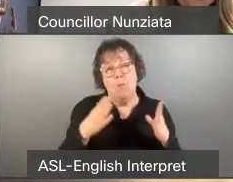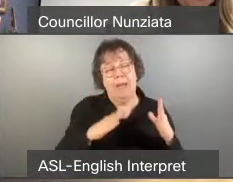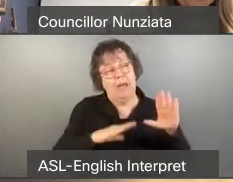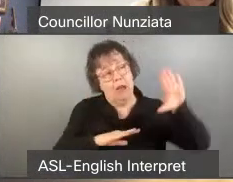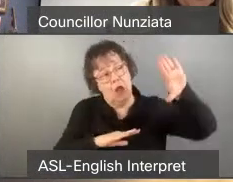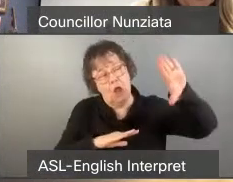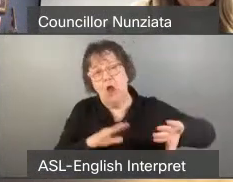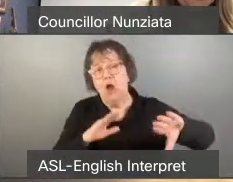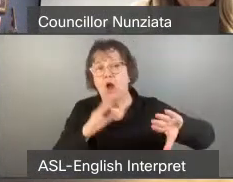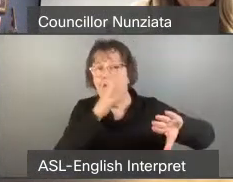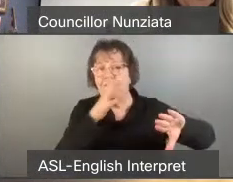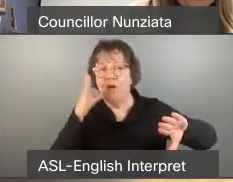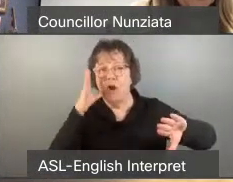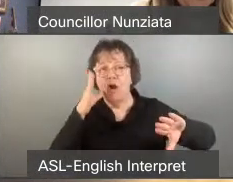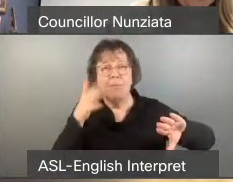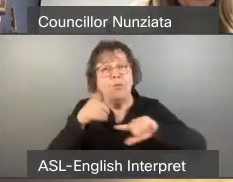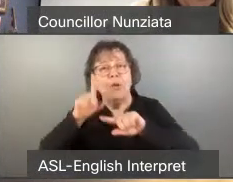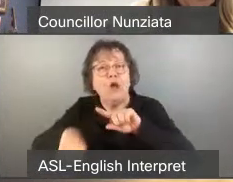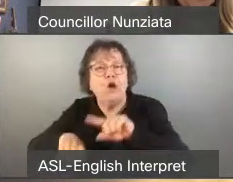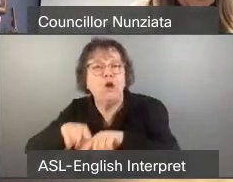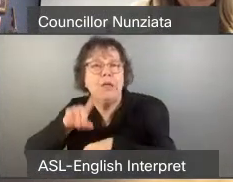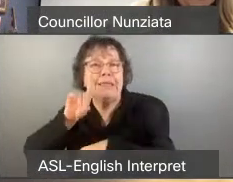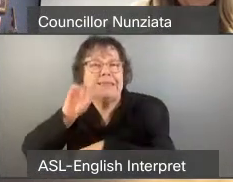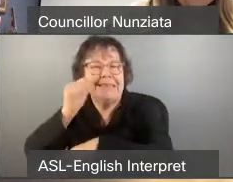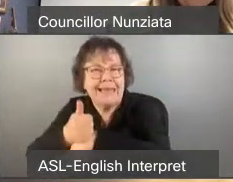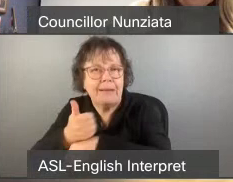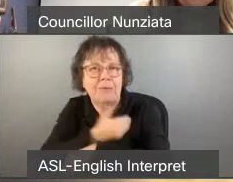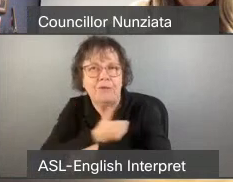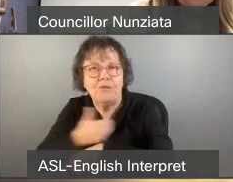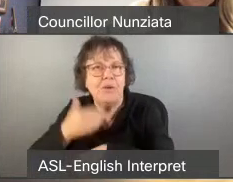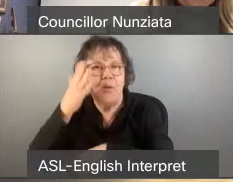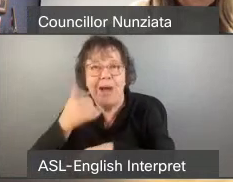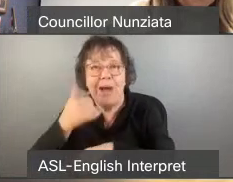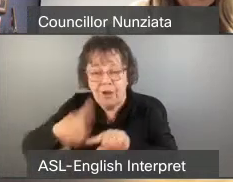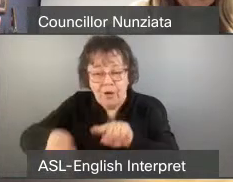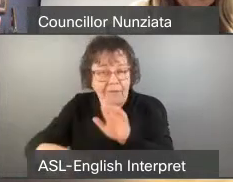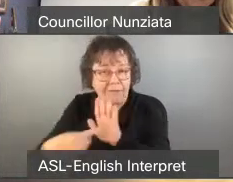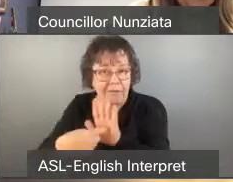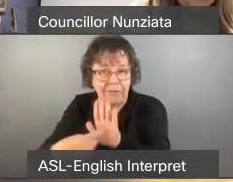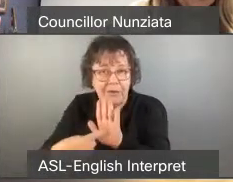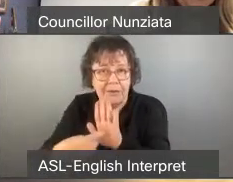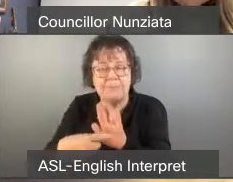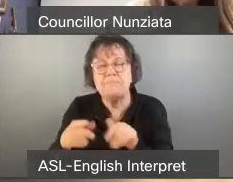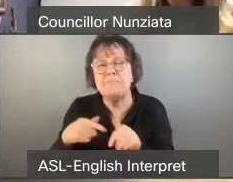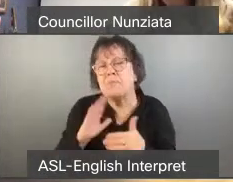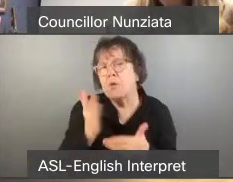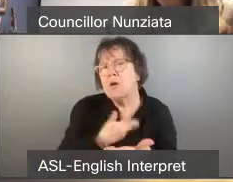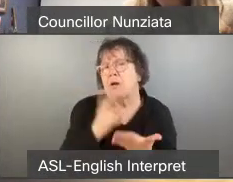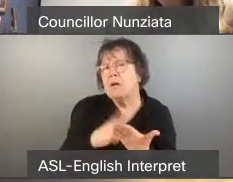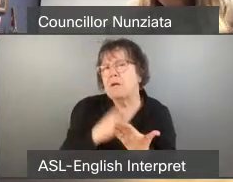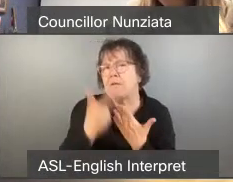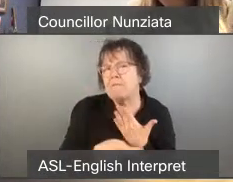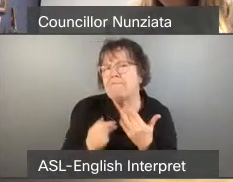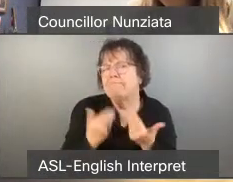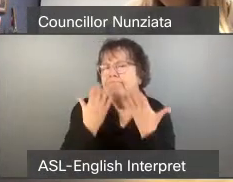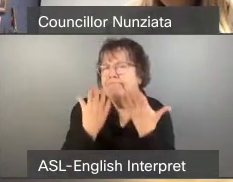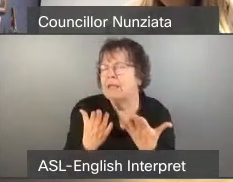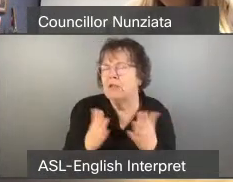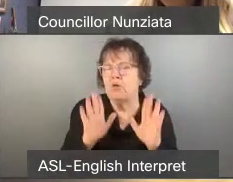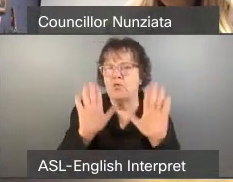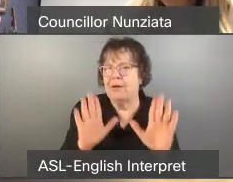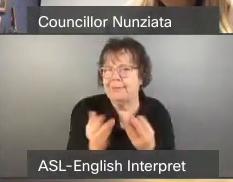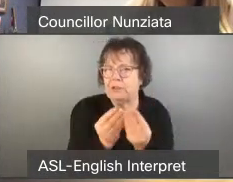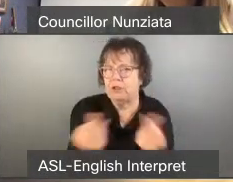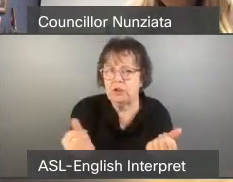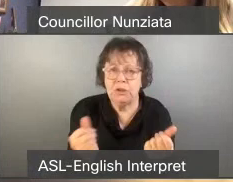Toronto because of affordability. This is going to keep happening. This program that we're suggesting is a great solution. I'm hoping